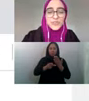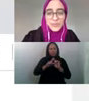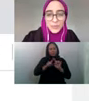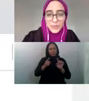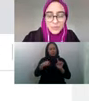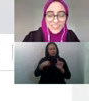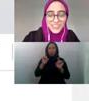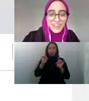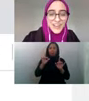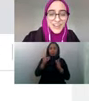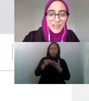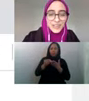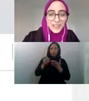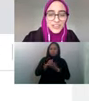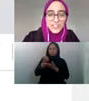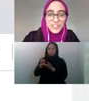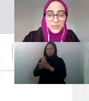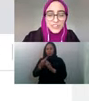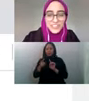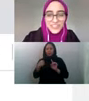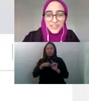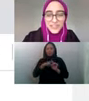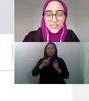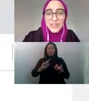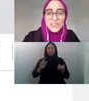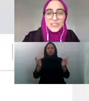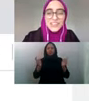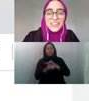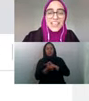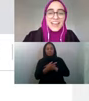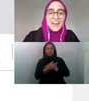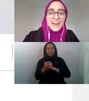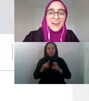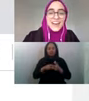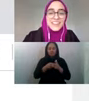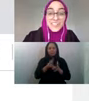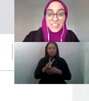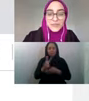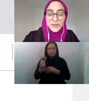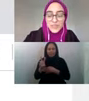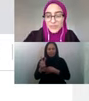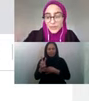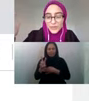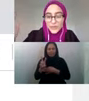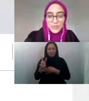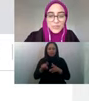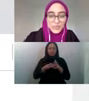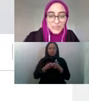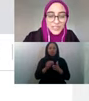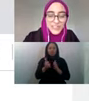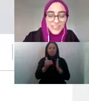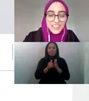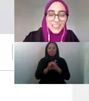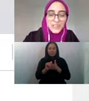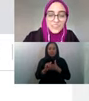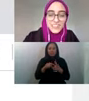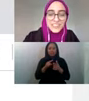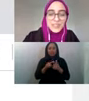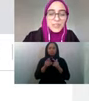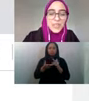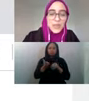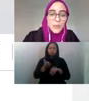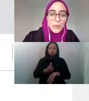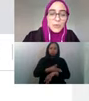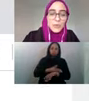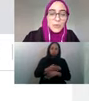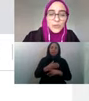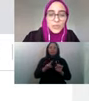of bootstrapping the website, launching it with just ten thousand dollars and taking it from there to over 100 million raised. And it wasn't easy,